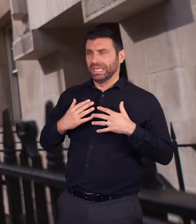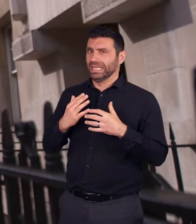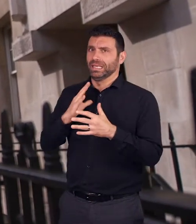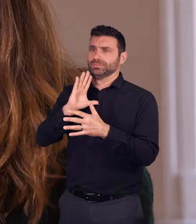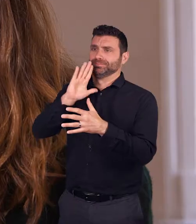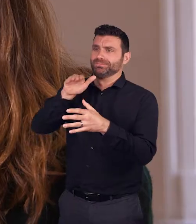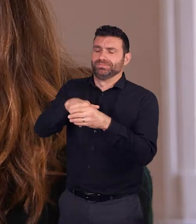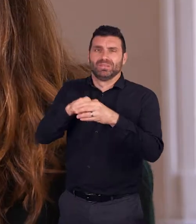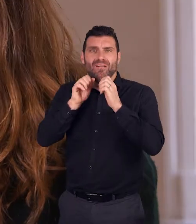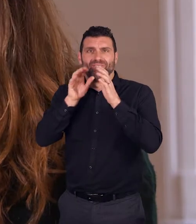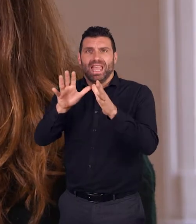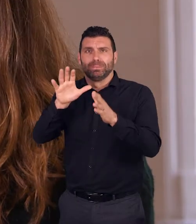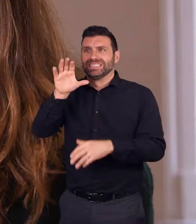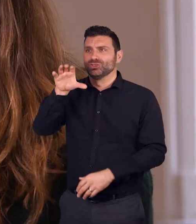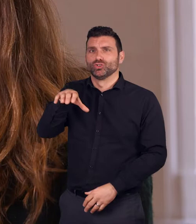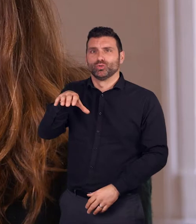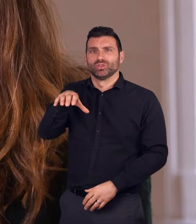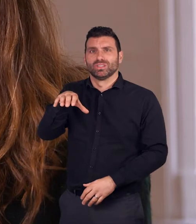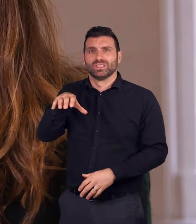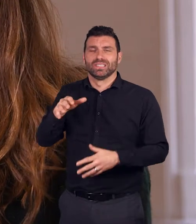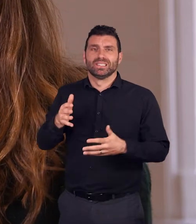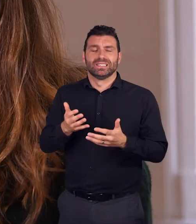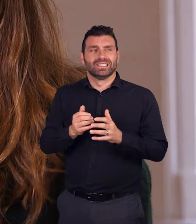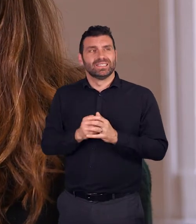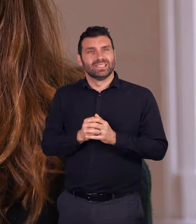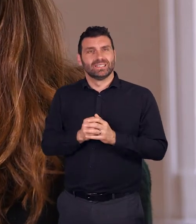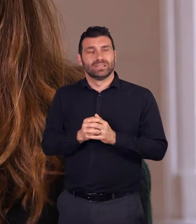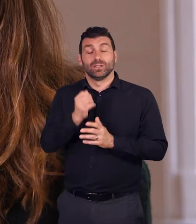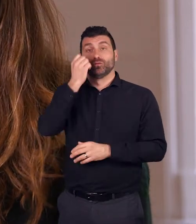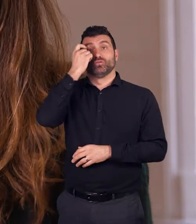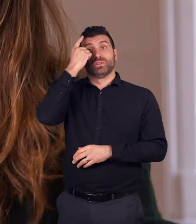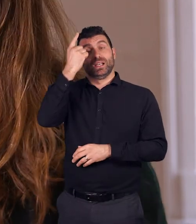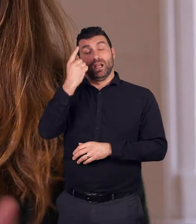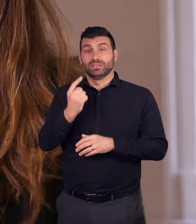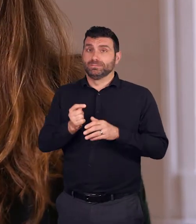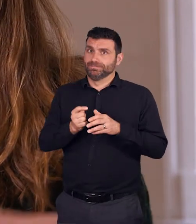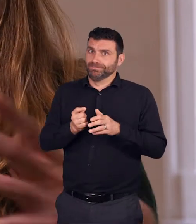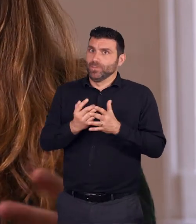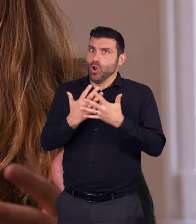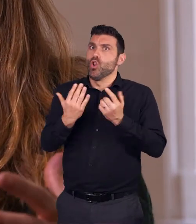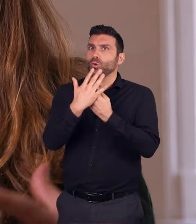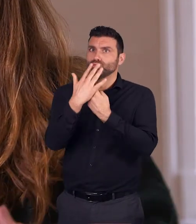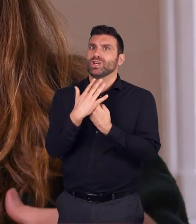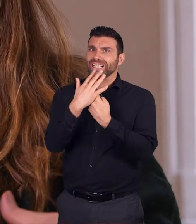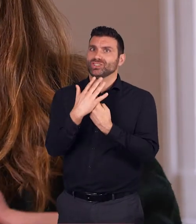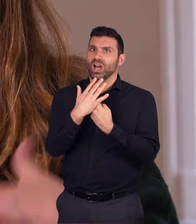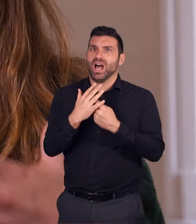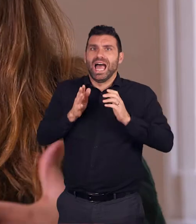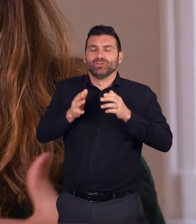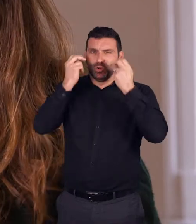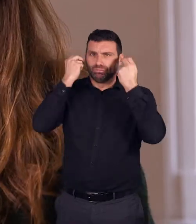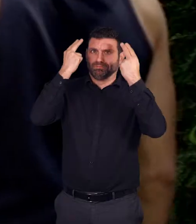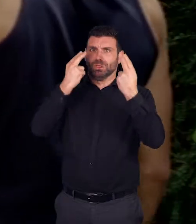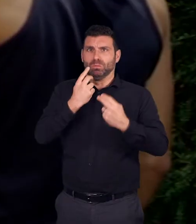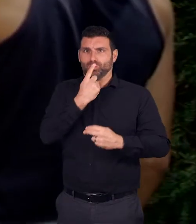established institution was there was quite a big pressure to prove